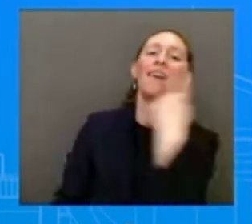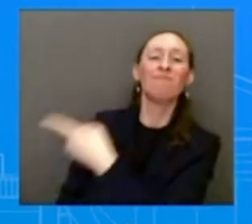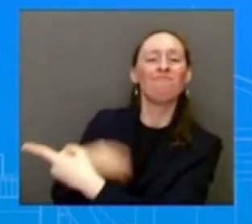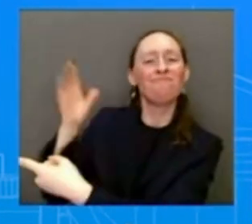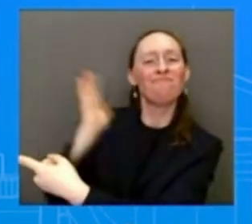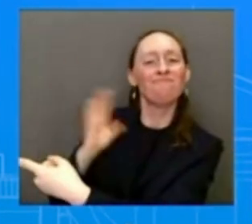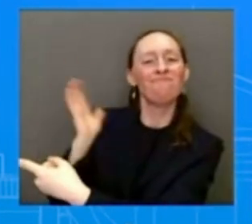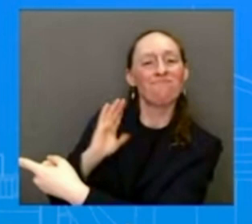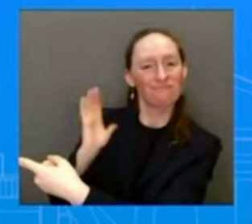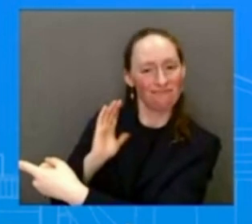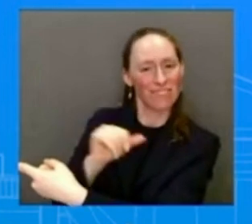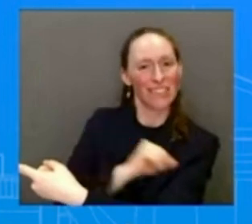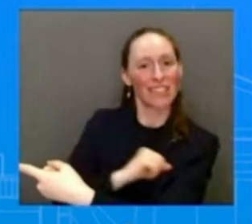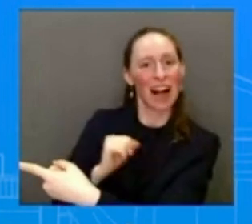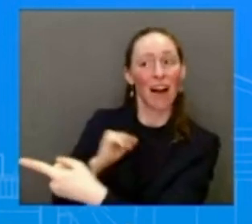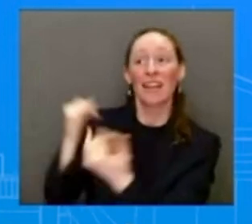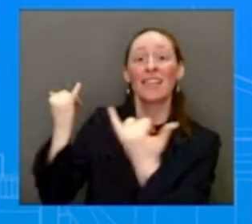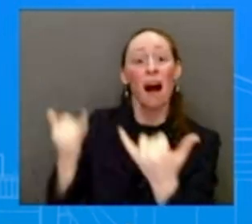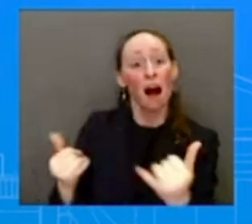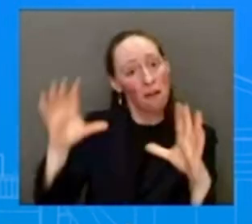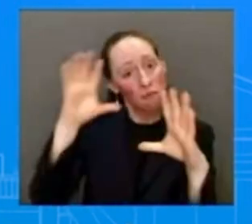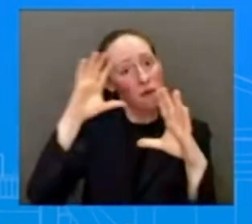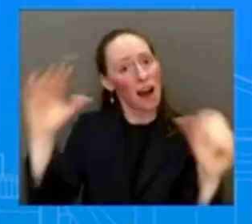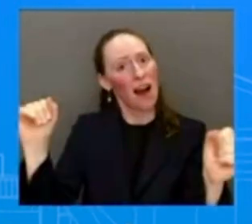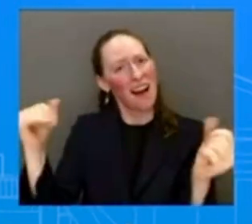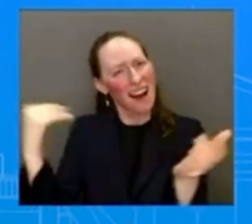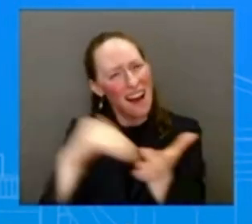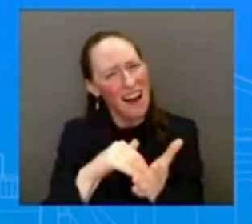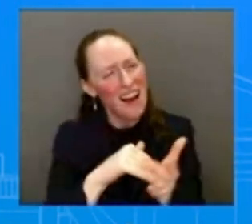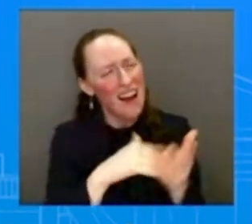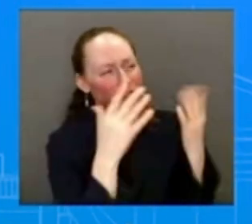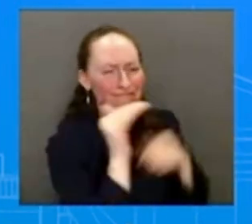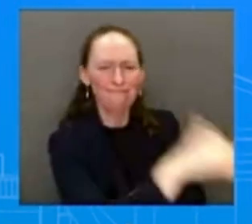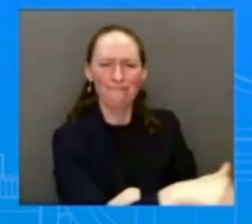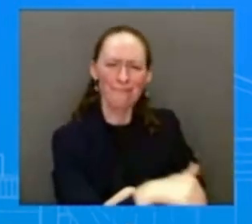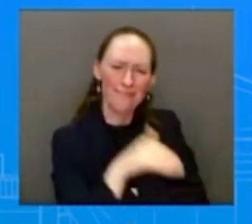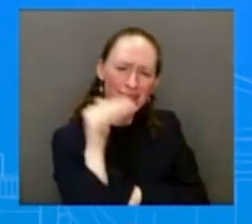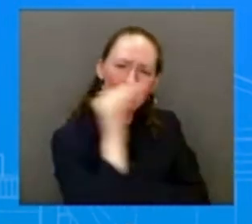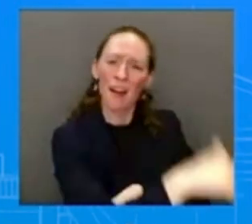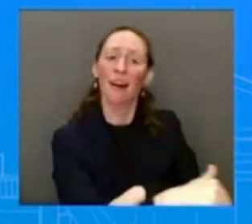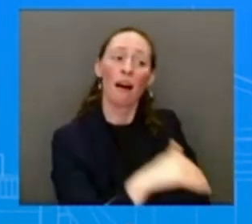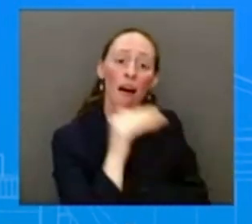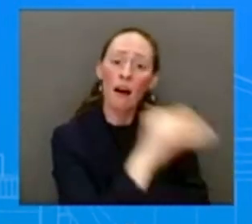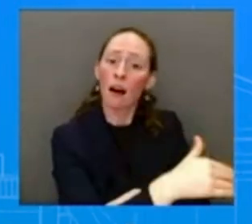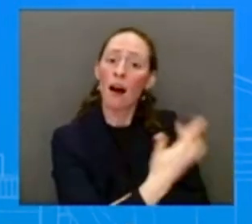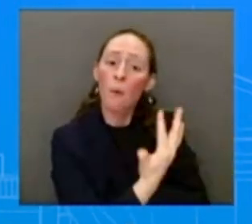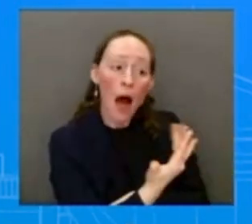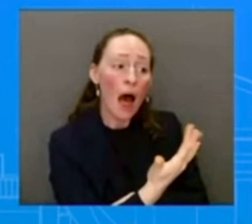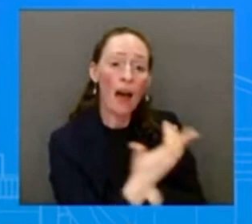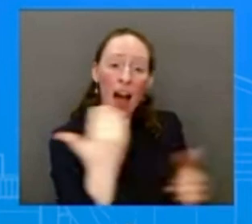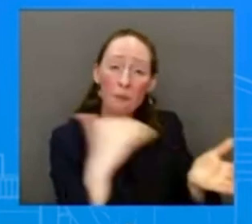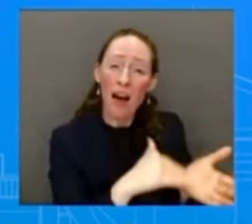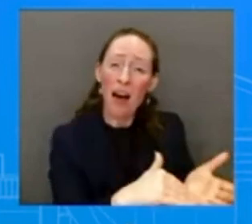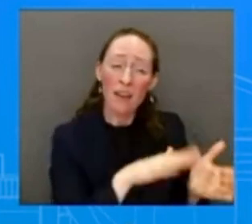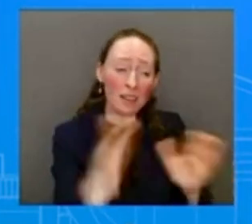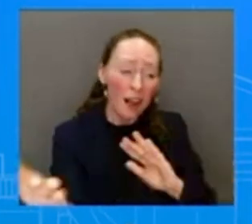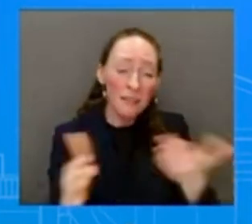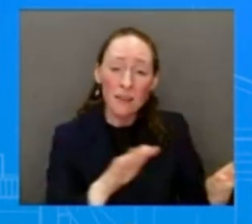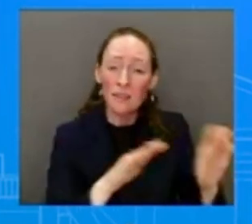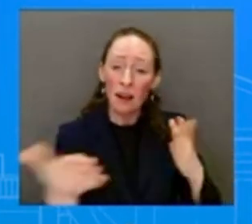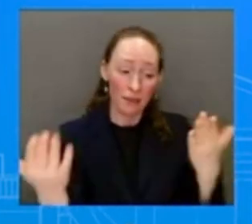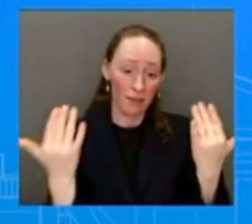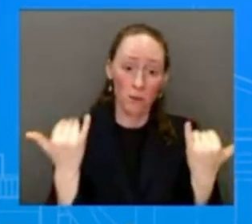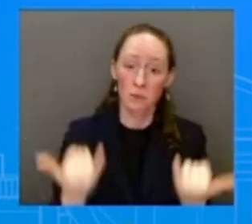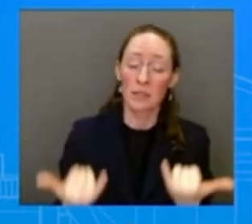you know, we can't keep seeing what we saw today. Right now we're hearing six kids, six elementary kids,